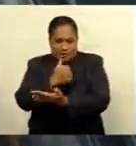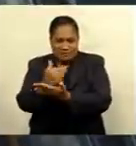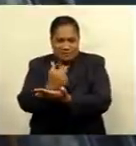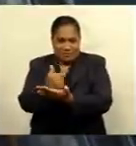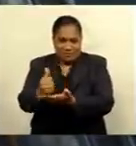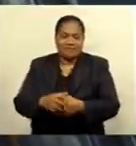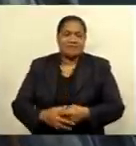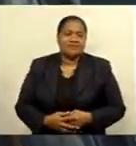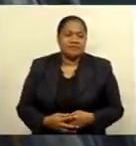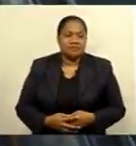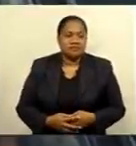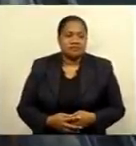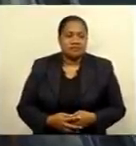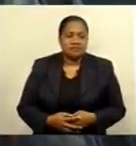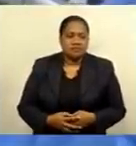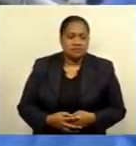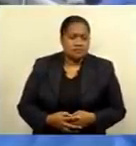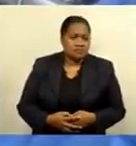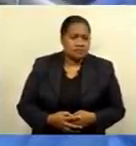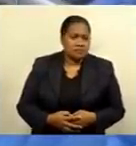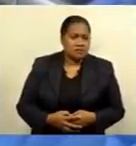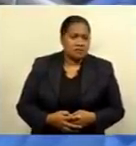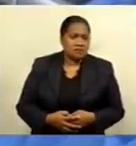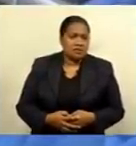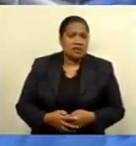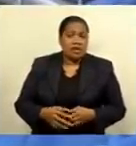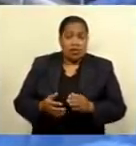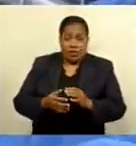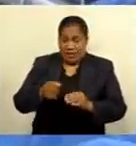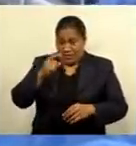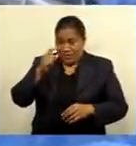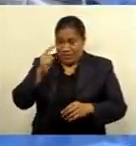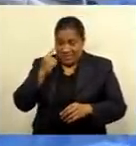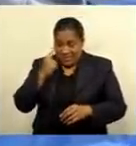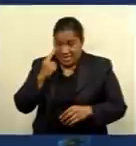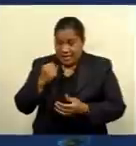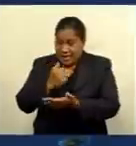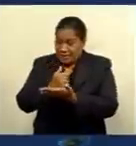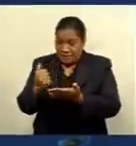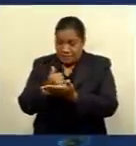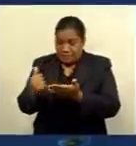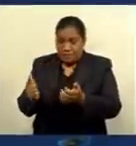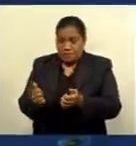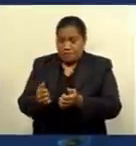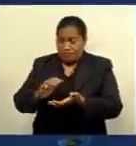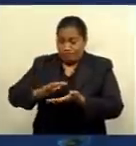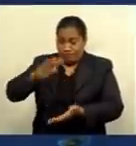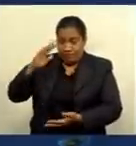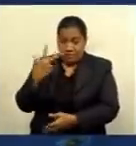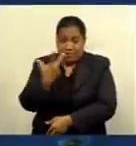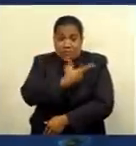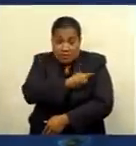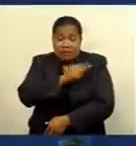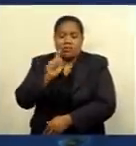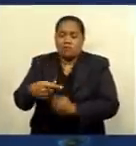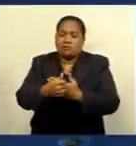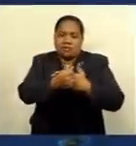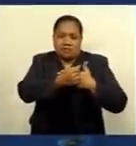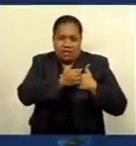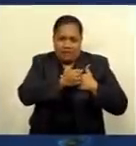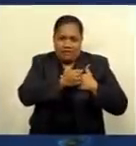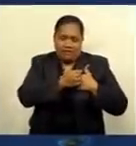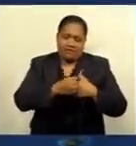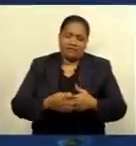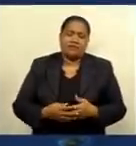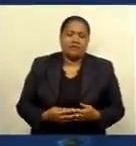coverage there is, the safer we are in terms of being able to, you know, contain most of the infections